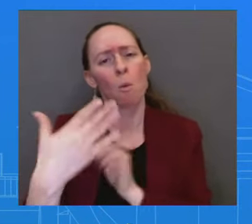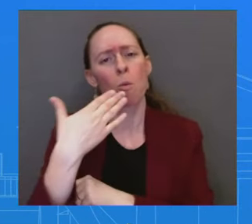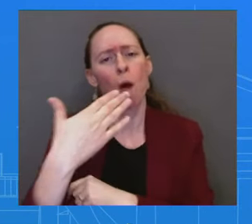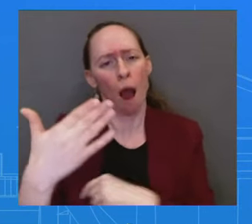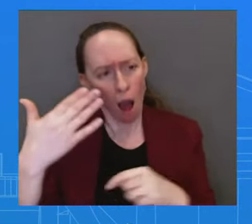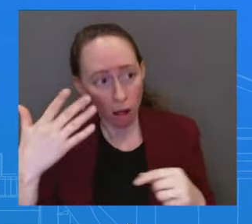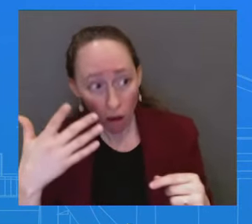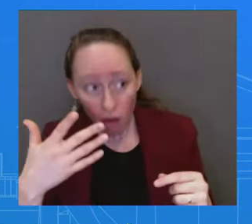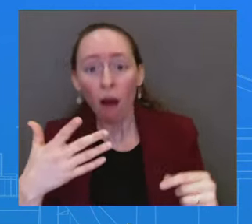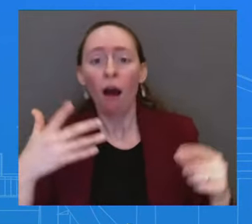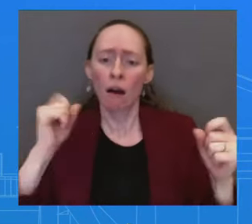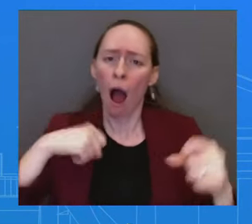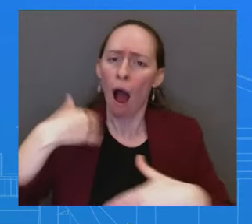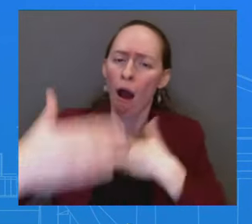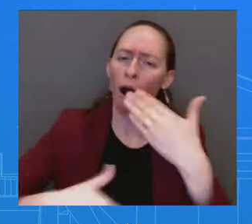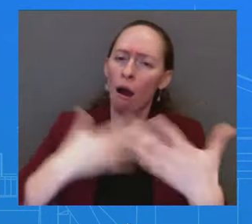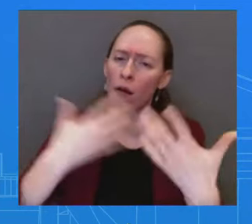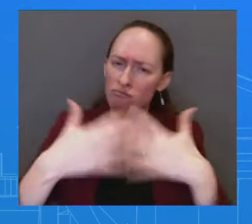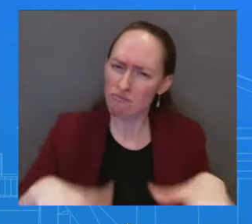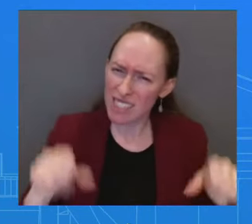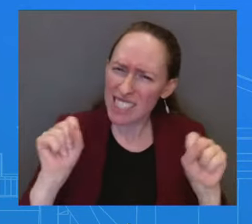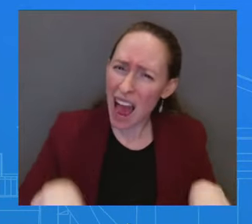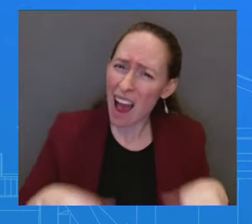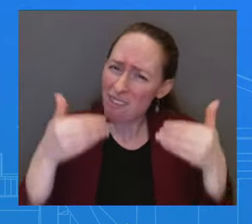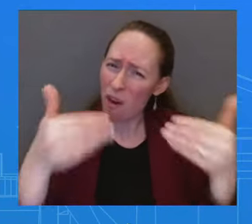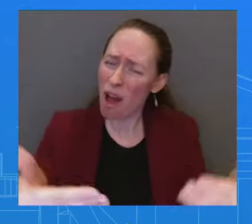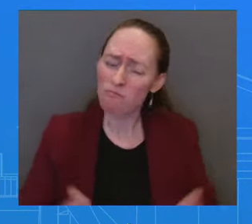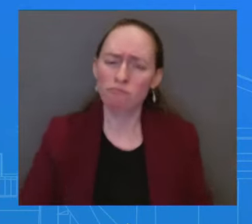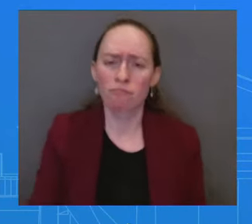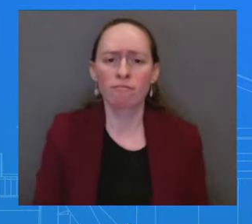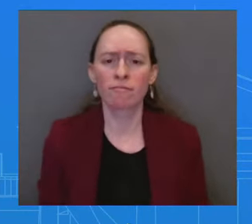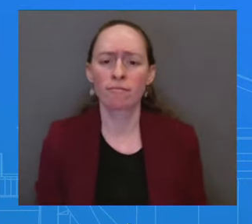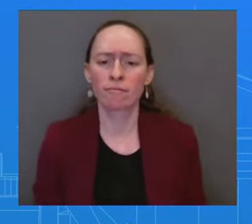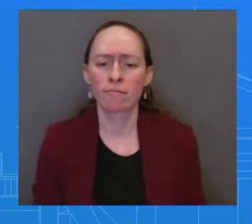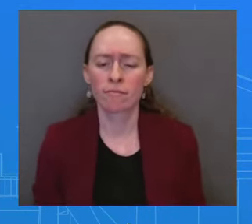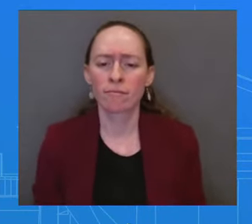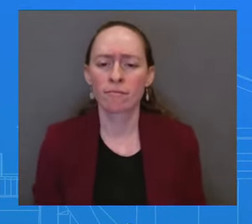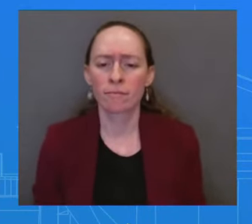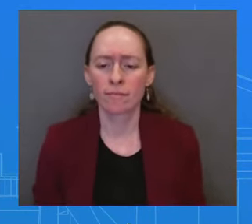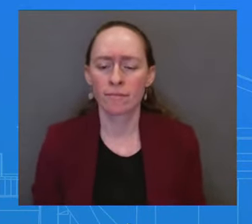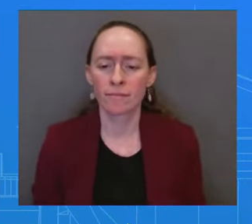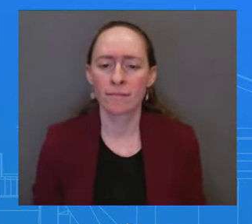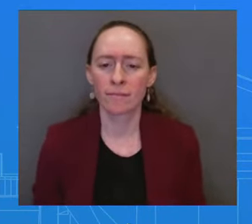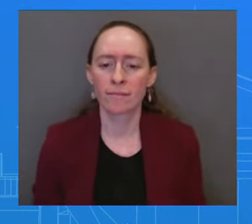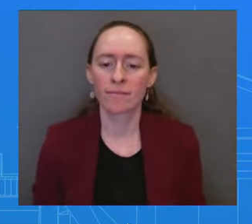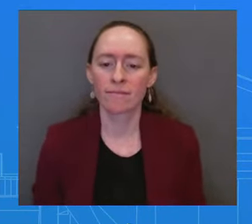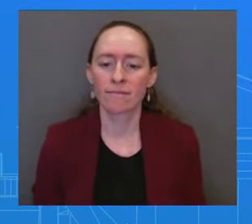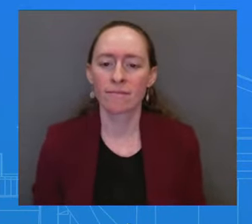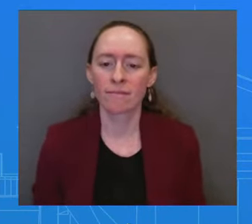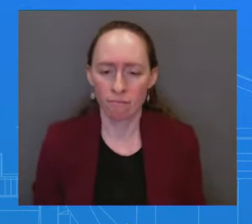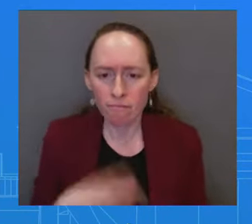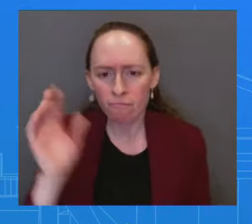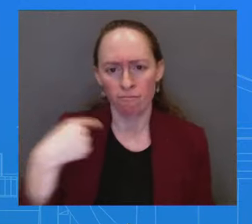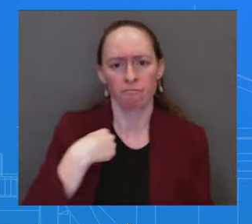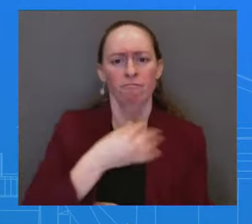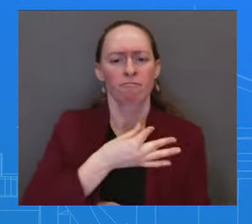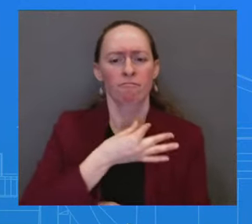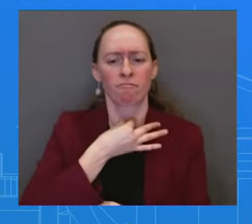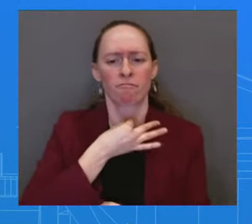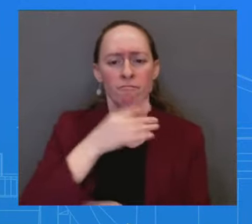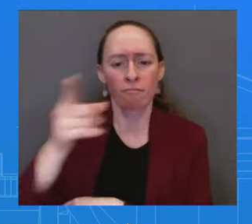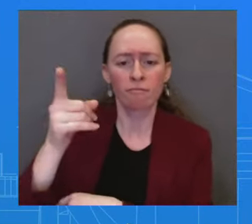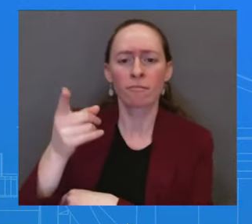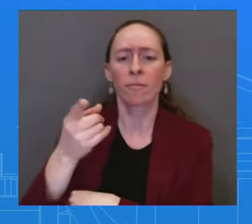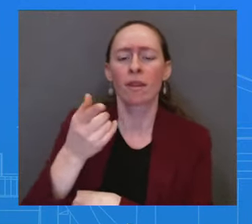Israel has said that it is going to build a buffer zone and appears to already be demolishing structures inside Gaza along its borders despite the U.S. position